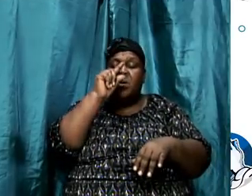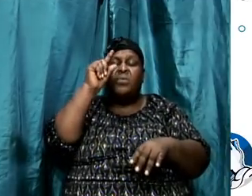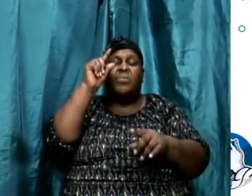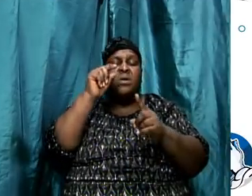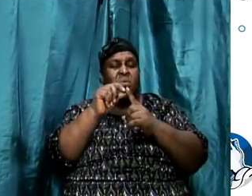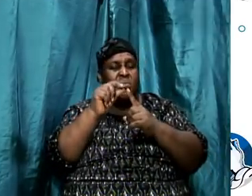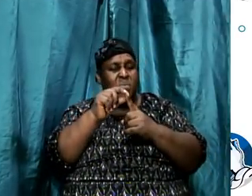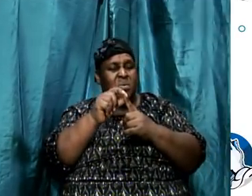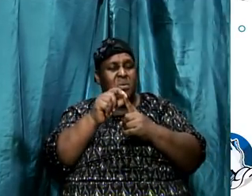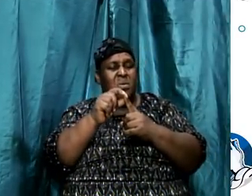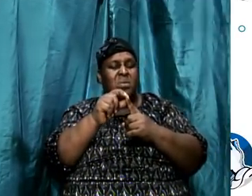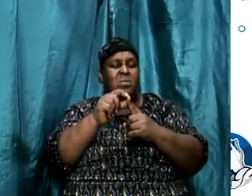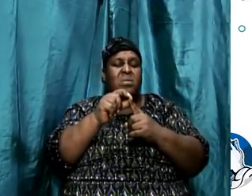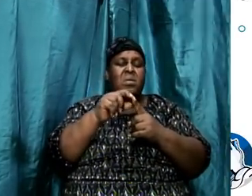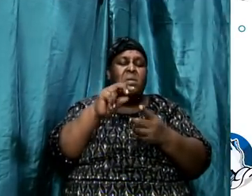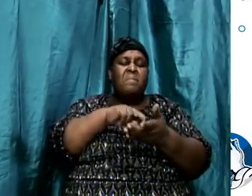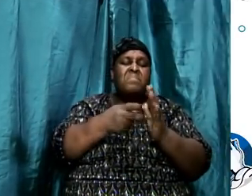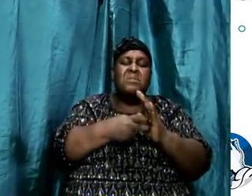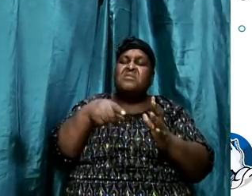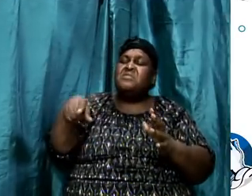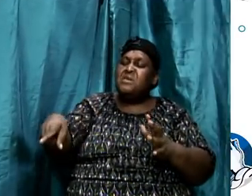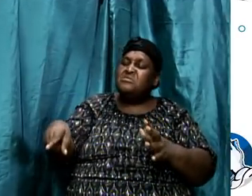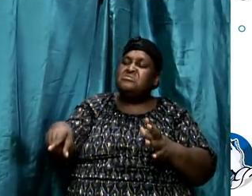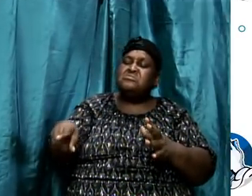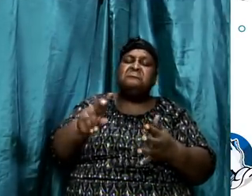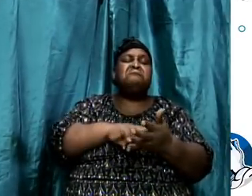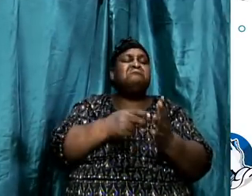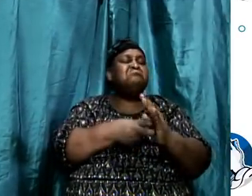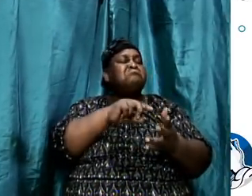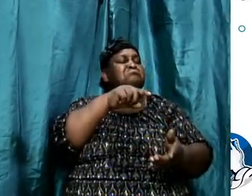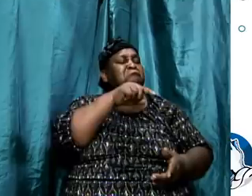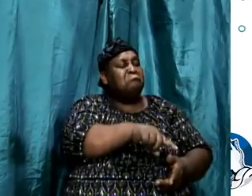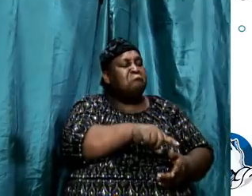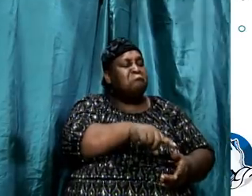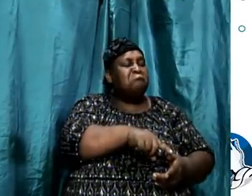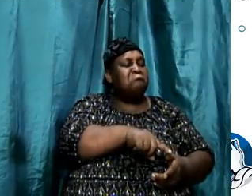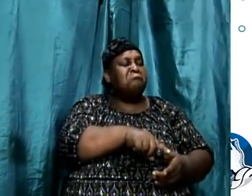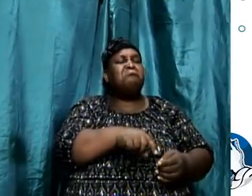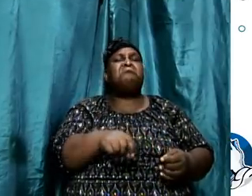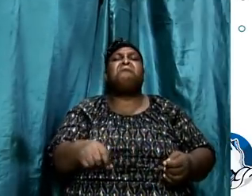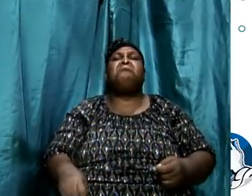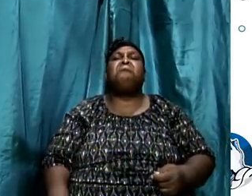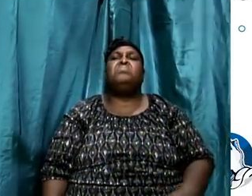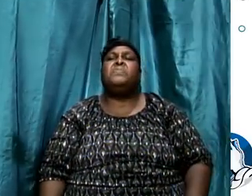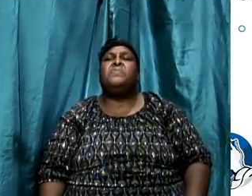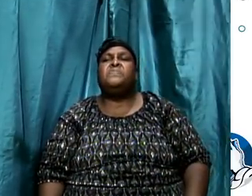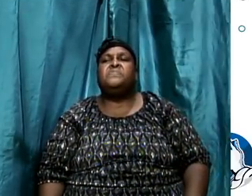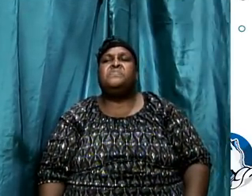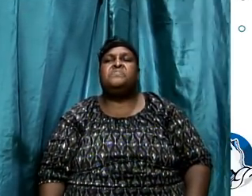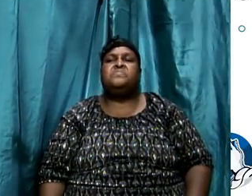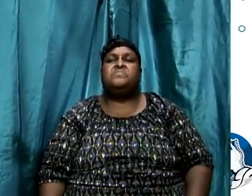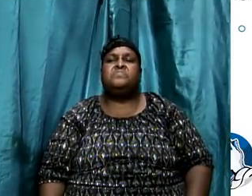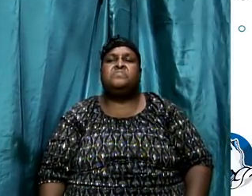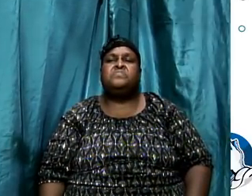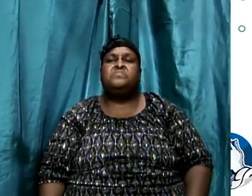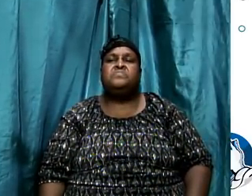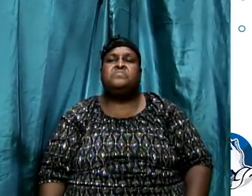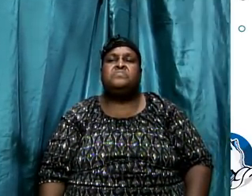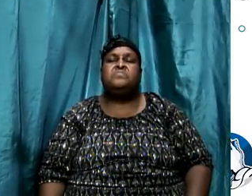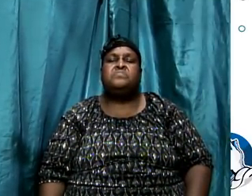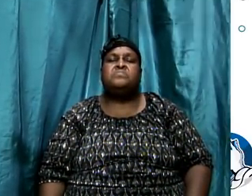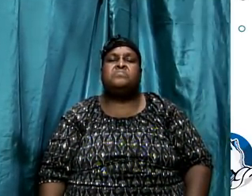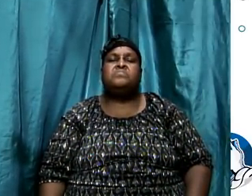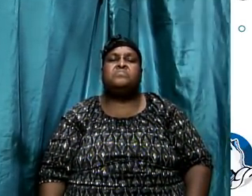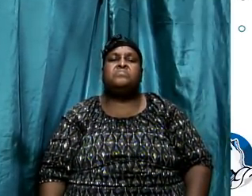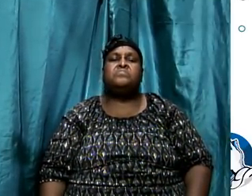That Greek word can mean this. And the context will help us to decide what exactly was happening in there. Praise God. Let's